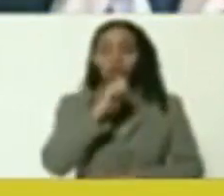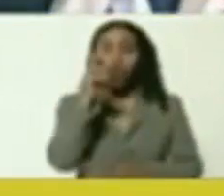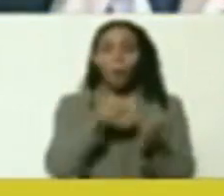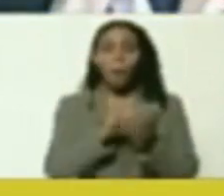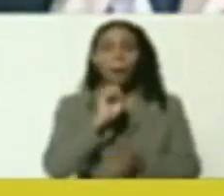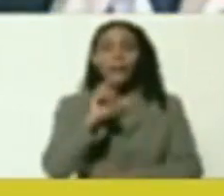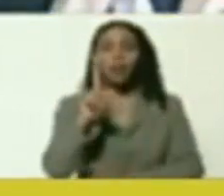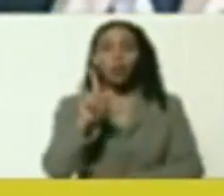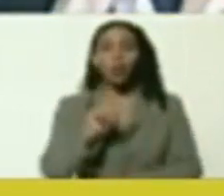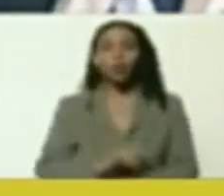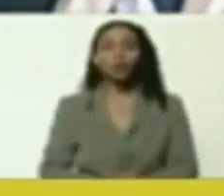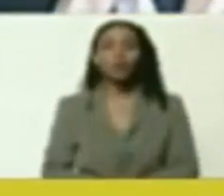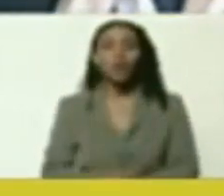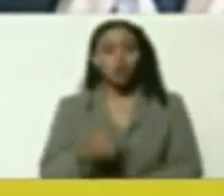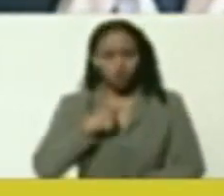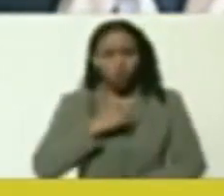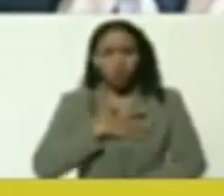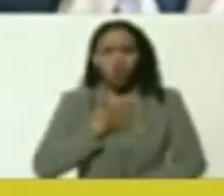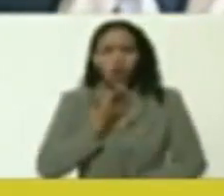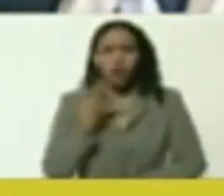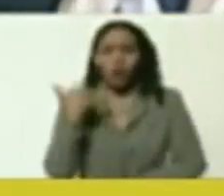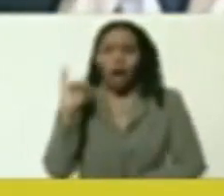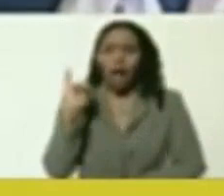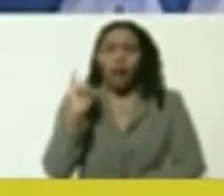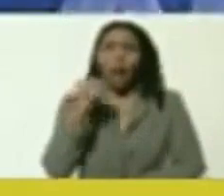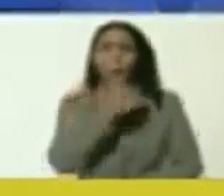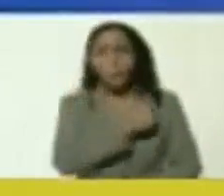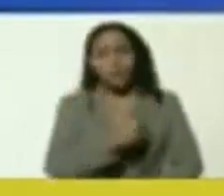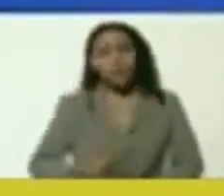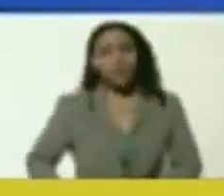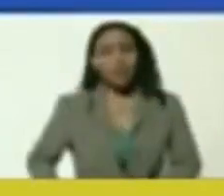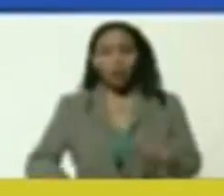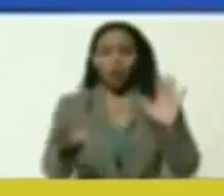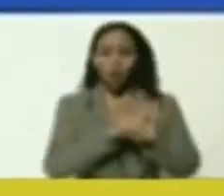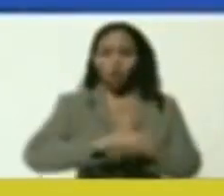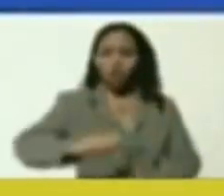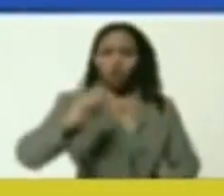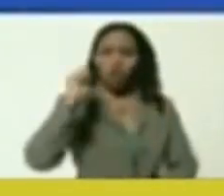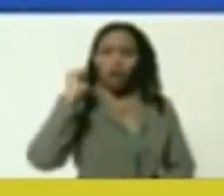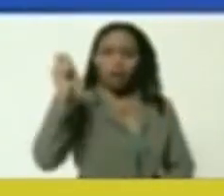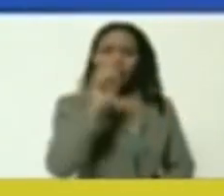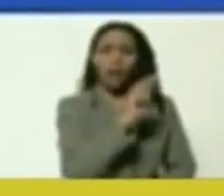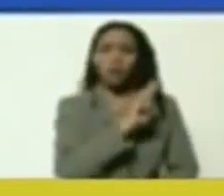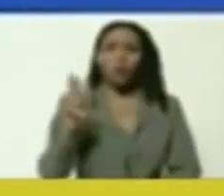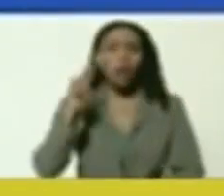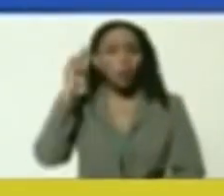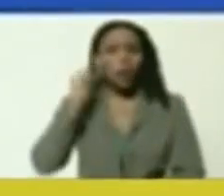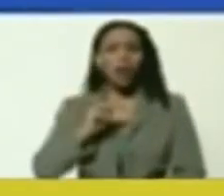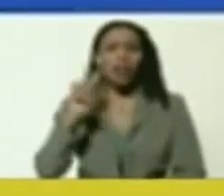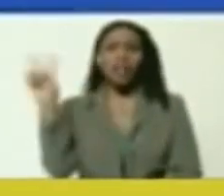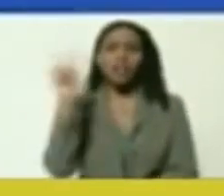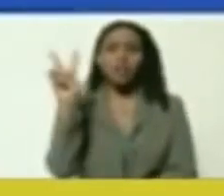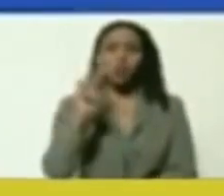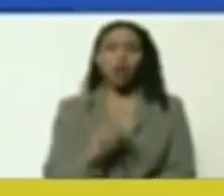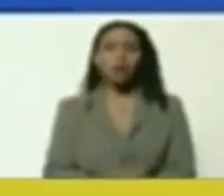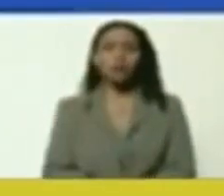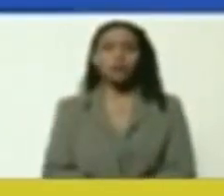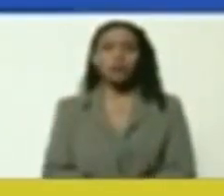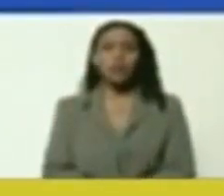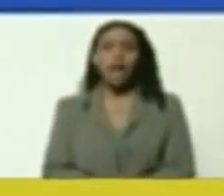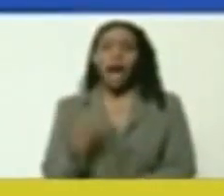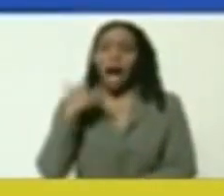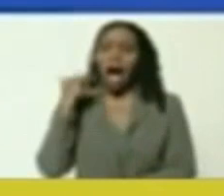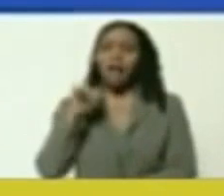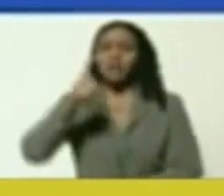30th, 2021, I can actually assure you, as constitutional president of the Bolivarian Republic of